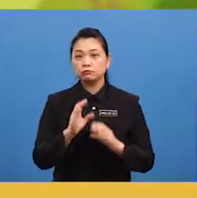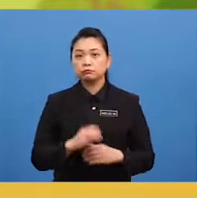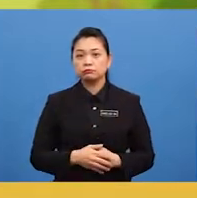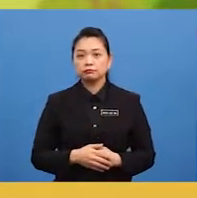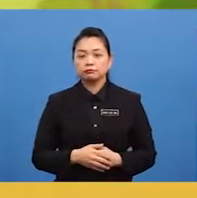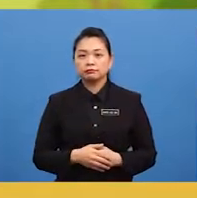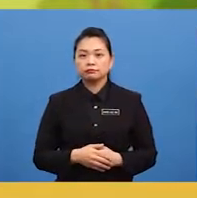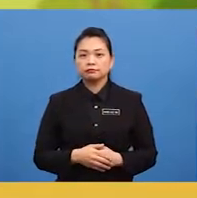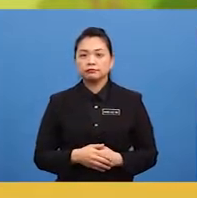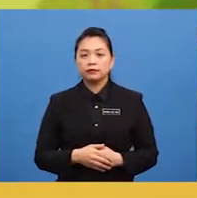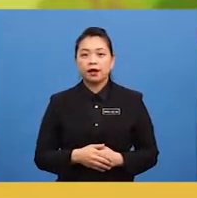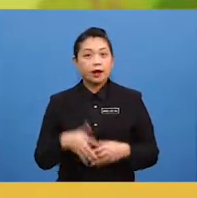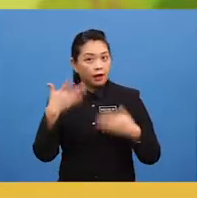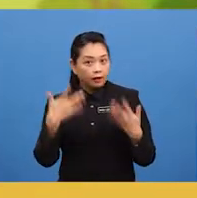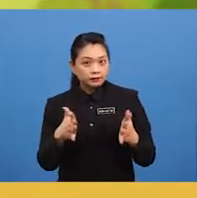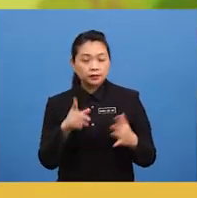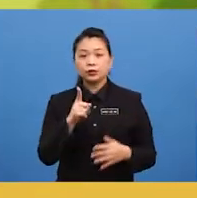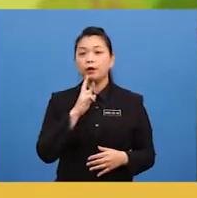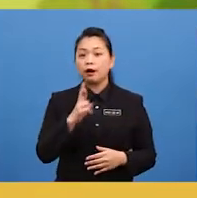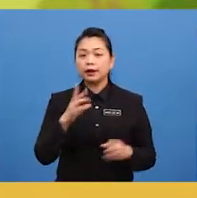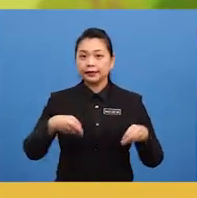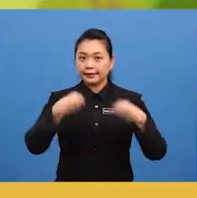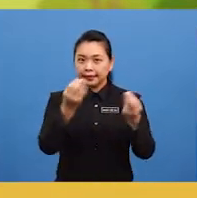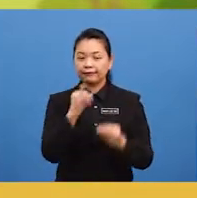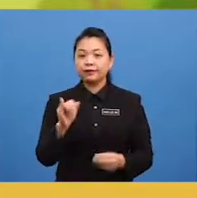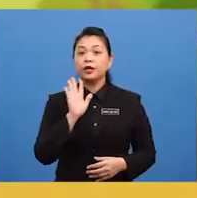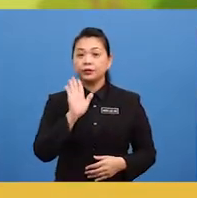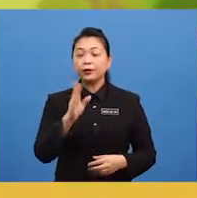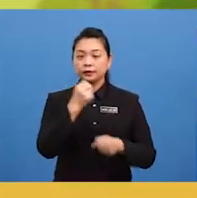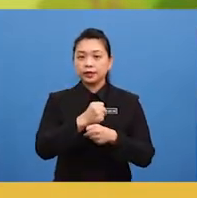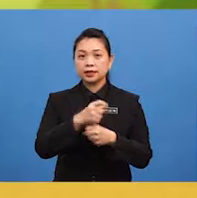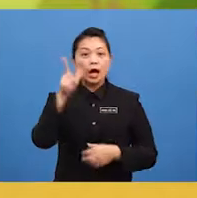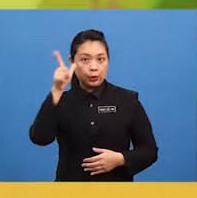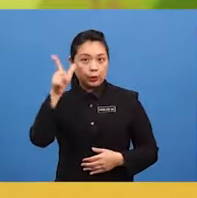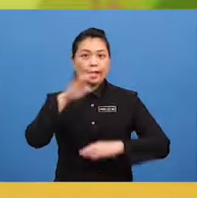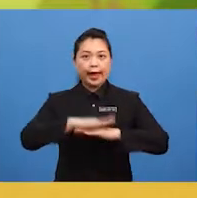once you are given your task look at the picture